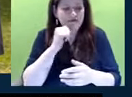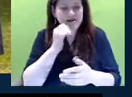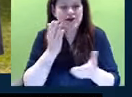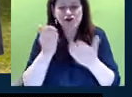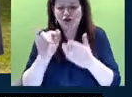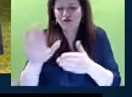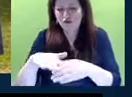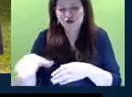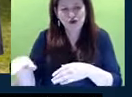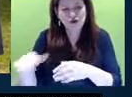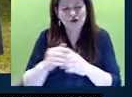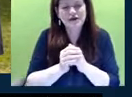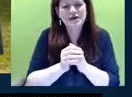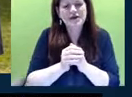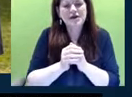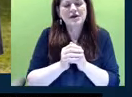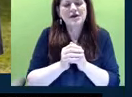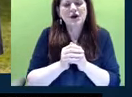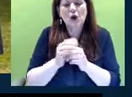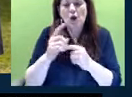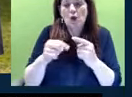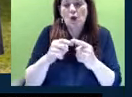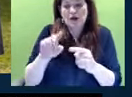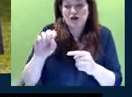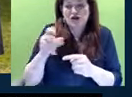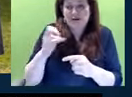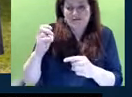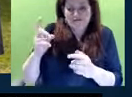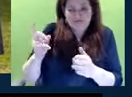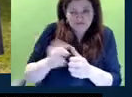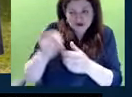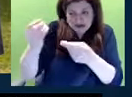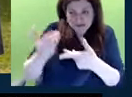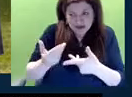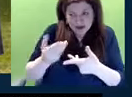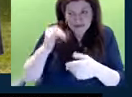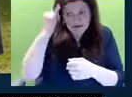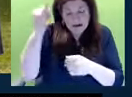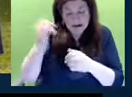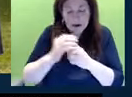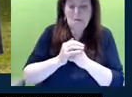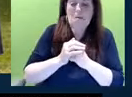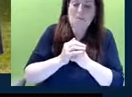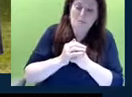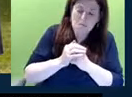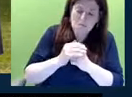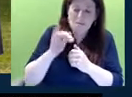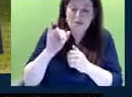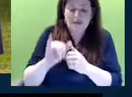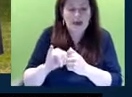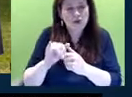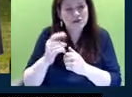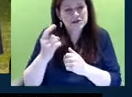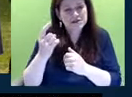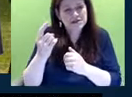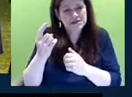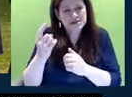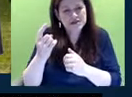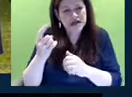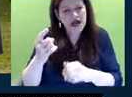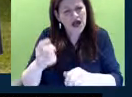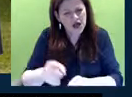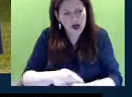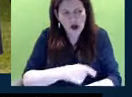She's, when she first informed me about this idea, it was something, was a fairly long time